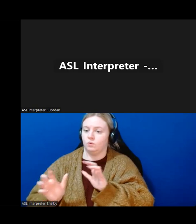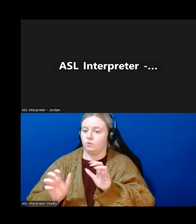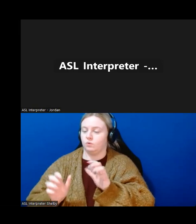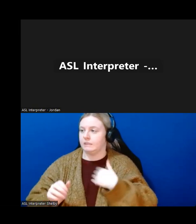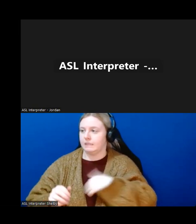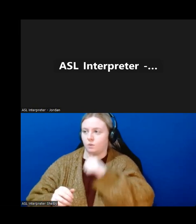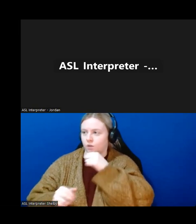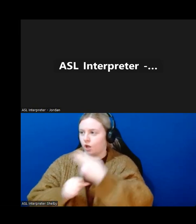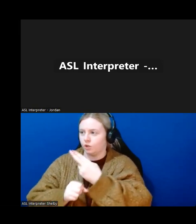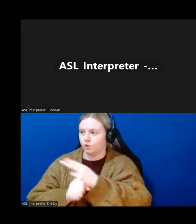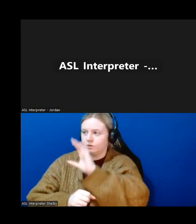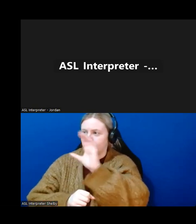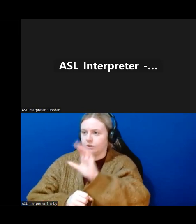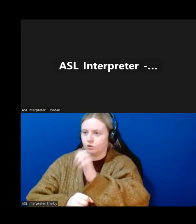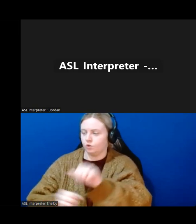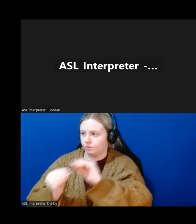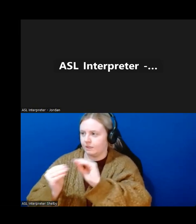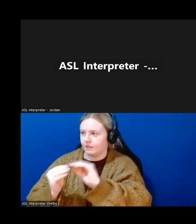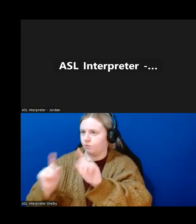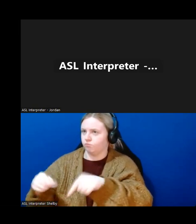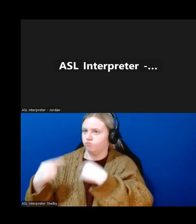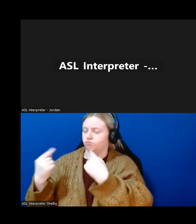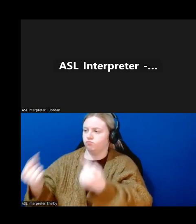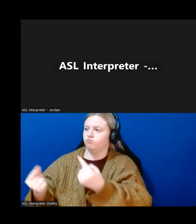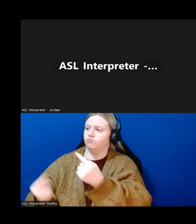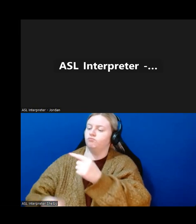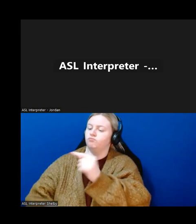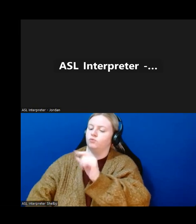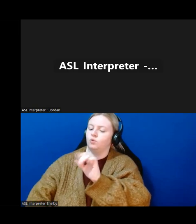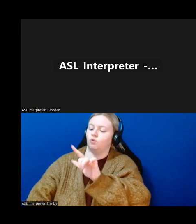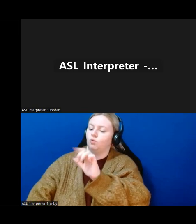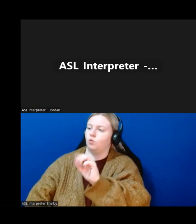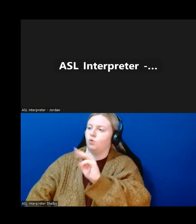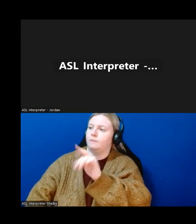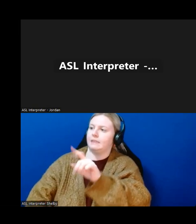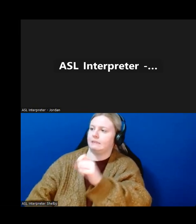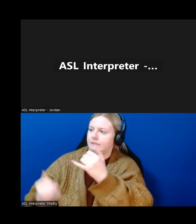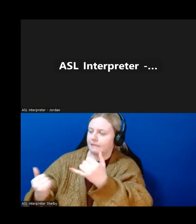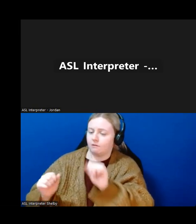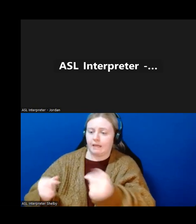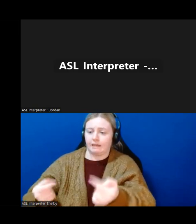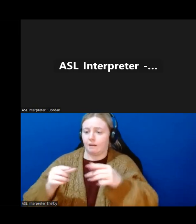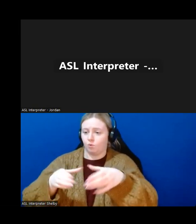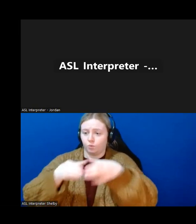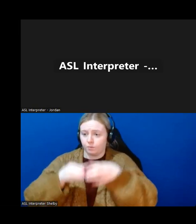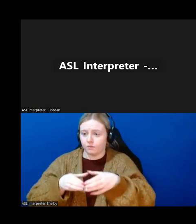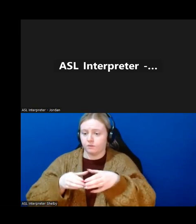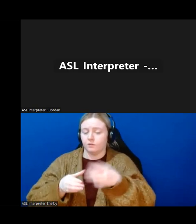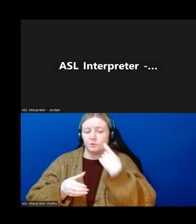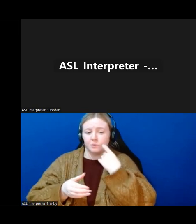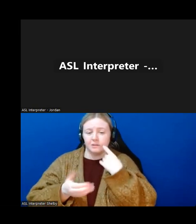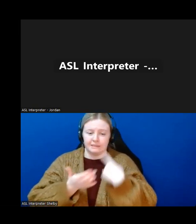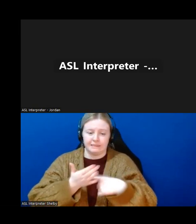Zoom anymore. Google Meets seems to be what's hot and new. You can come in and do group learning sessions. We just did a group learning session on Libby actually,